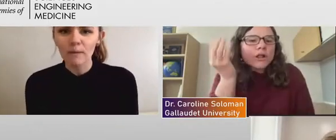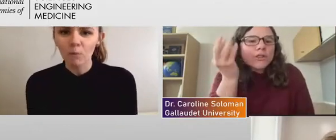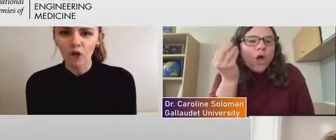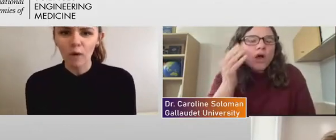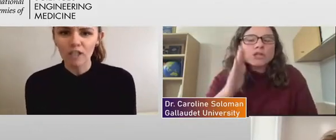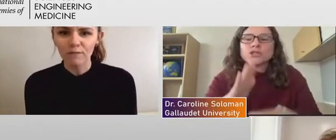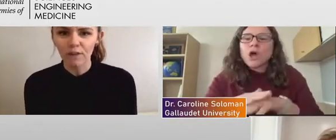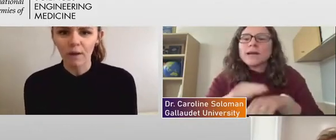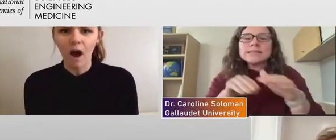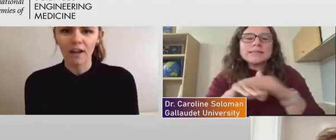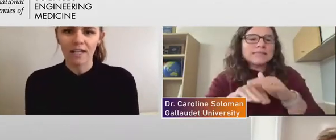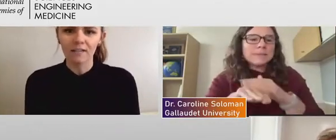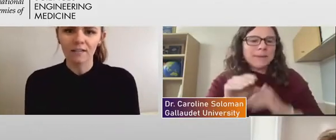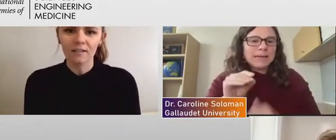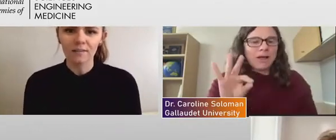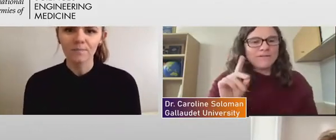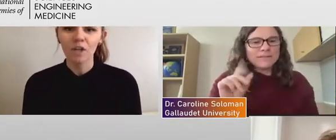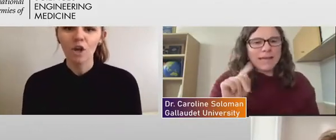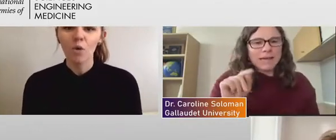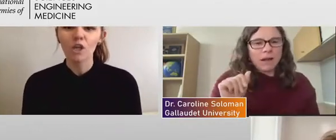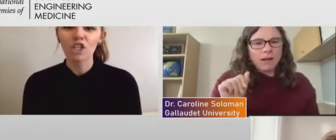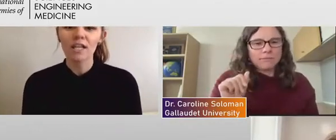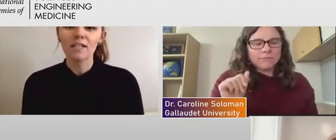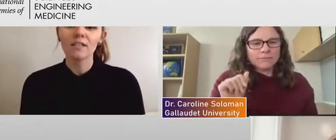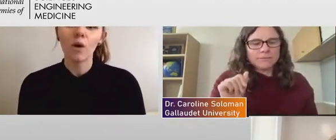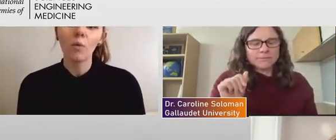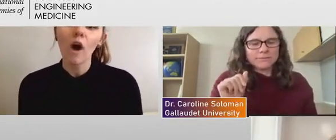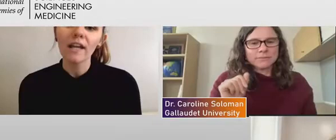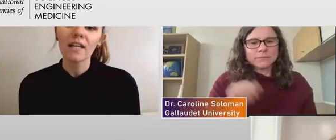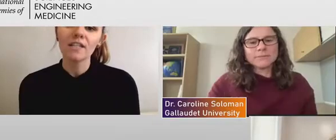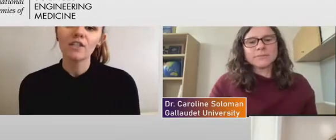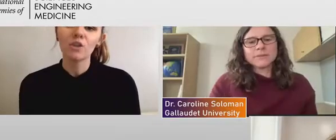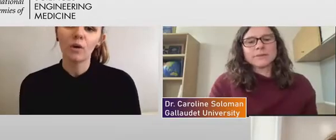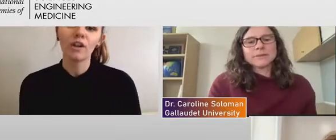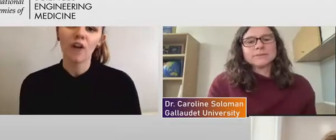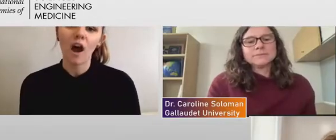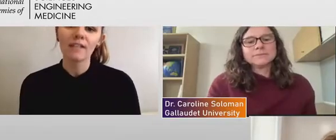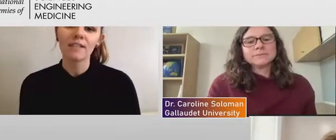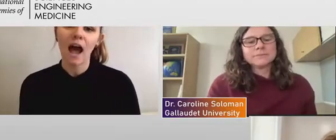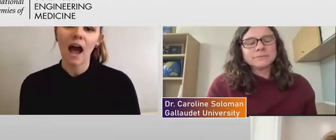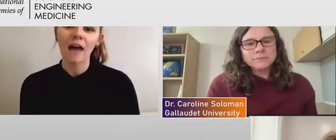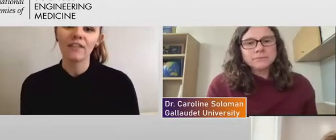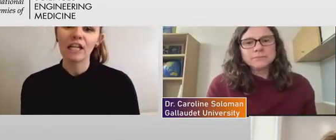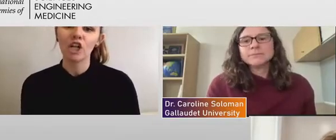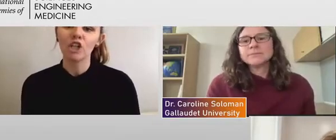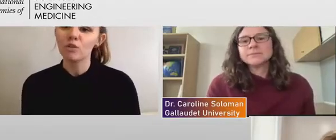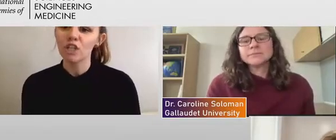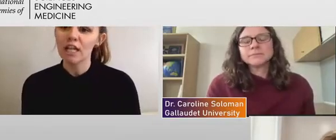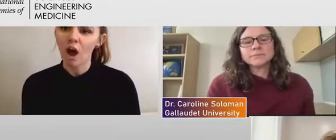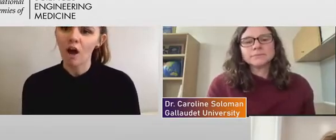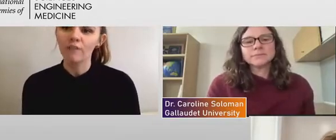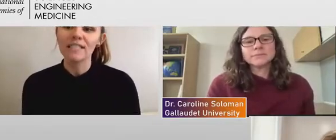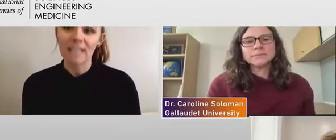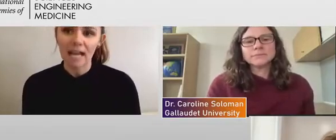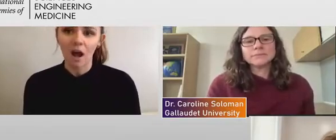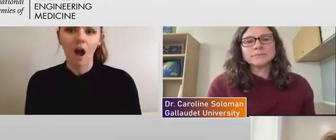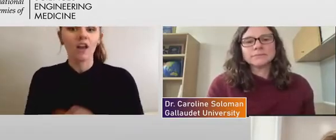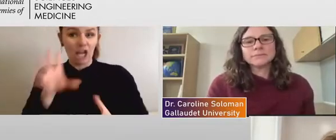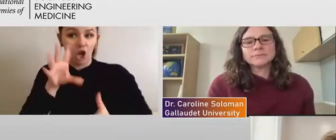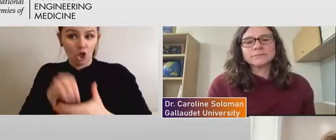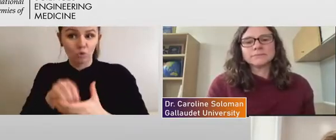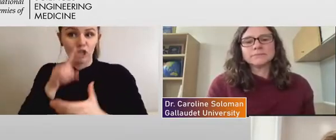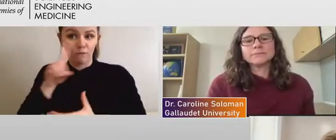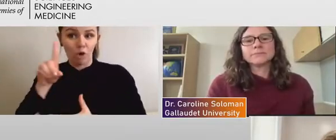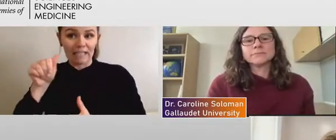add one more question for the audience, which is what is your thoughts on the inclusion of data?